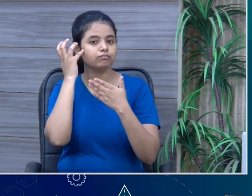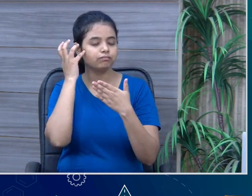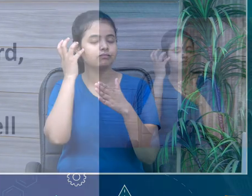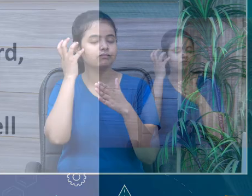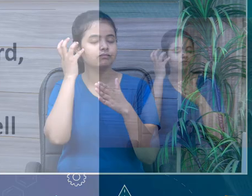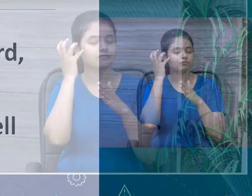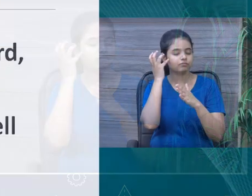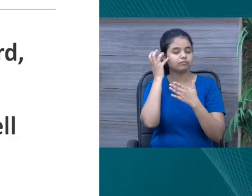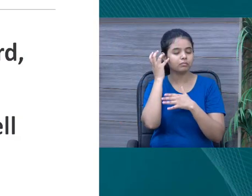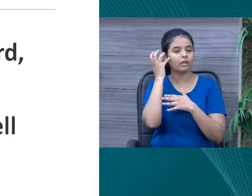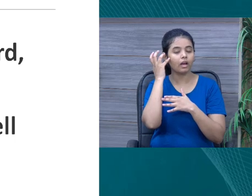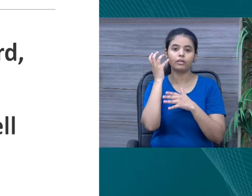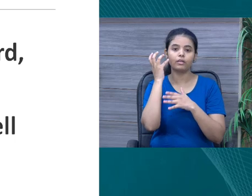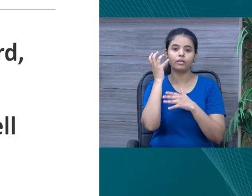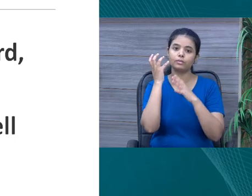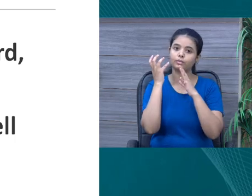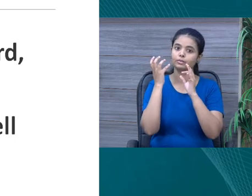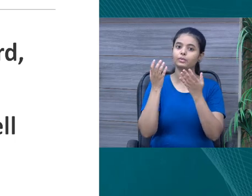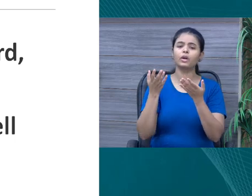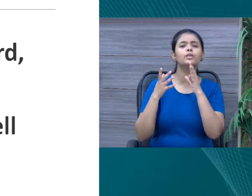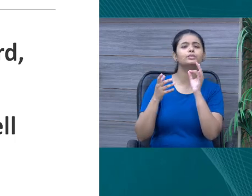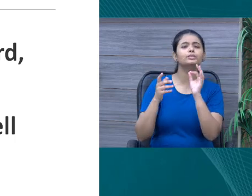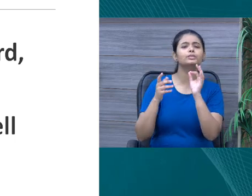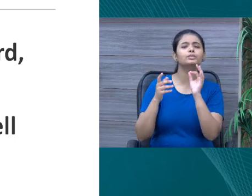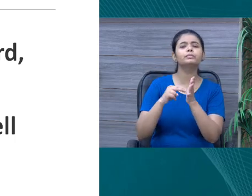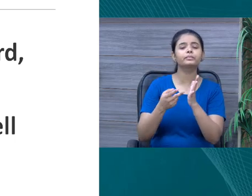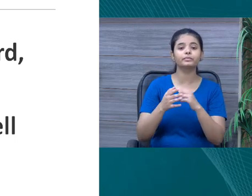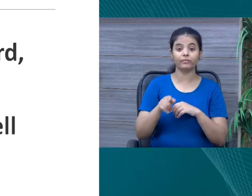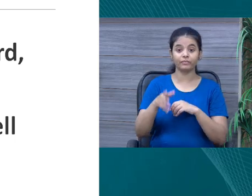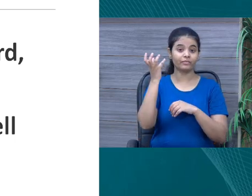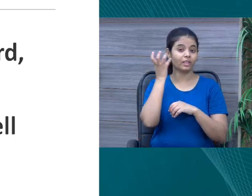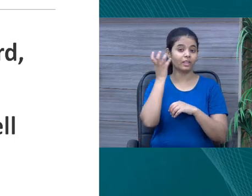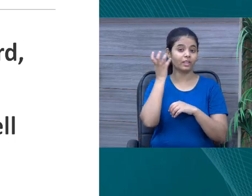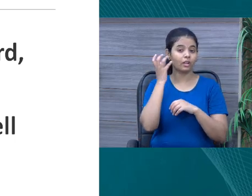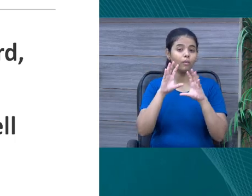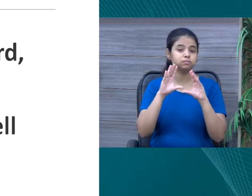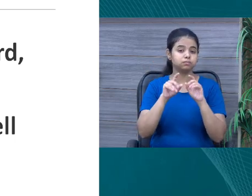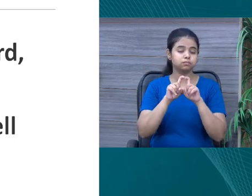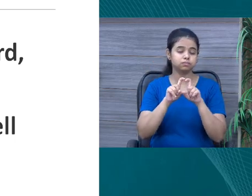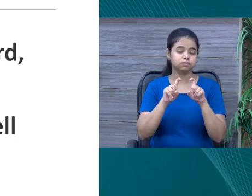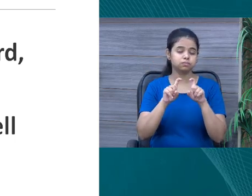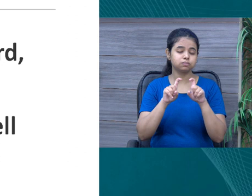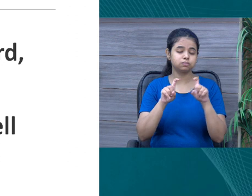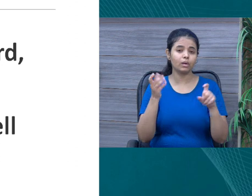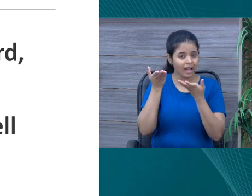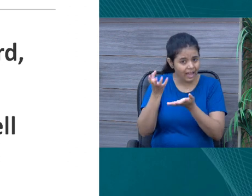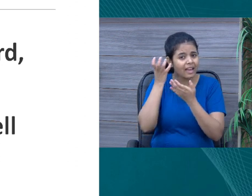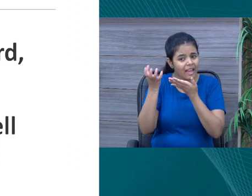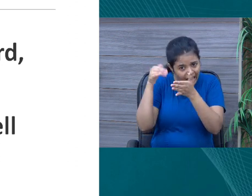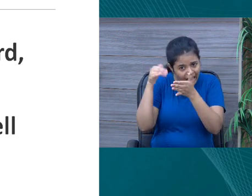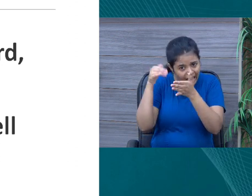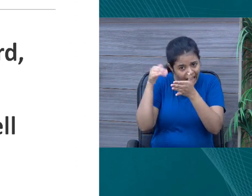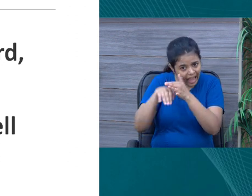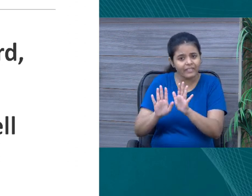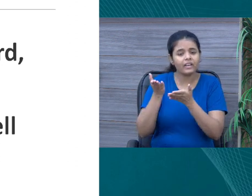But, it was really true. What was true? That the soft, clear voice was coming from the shell inside.